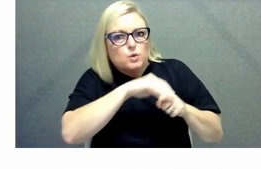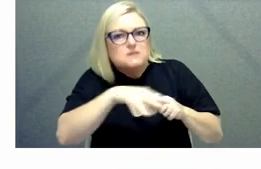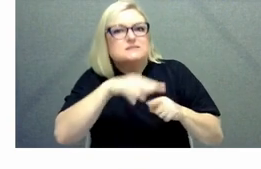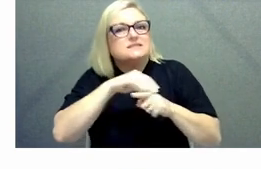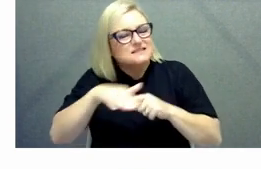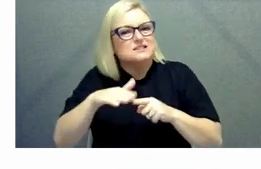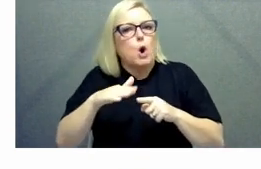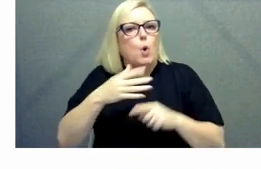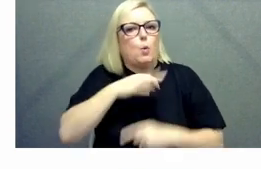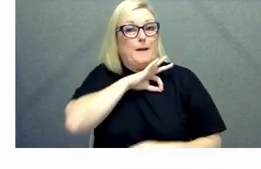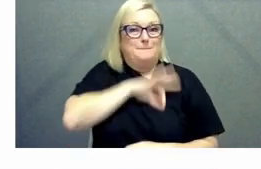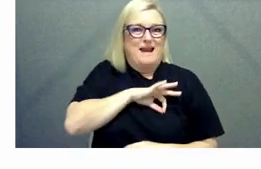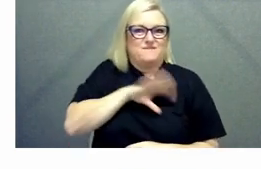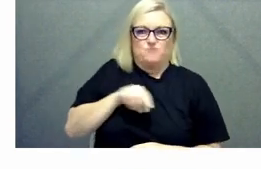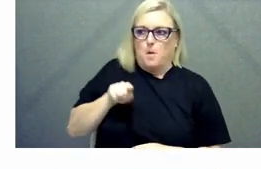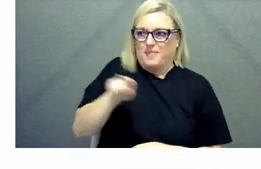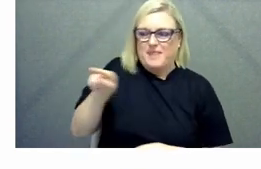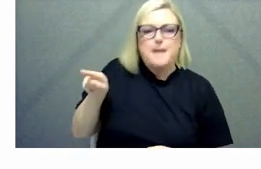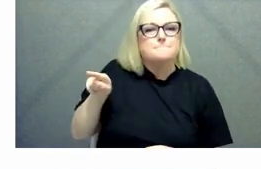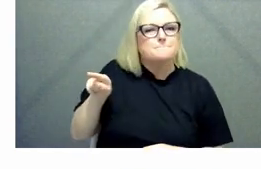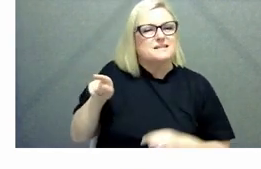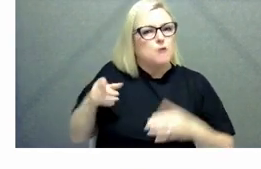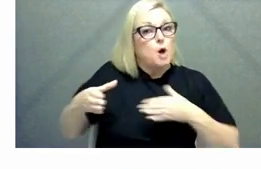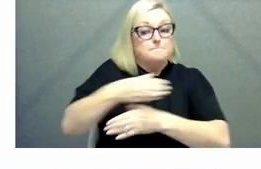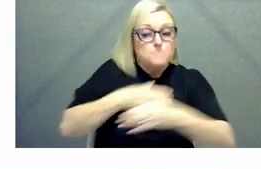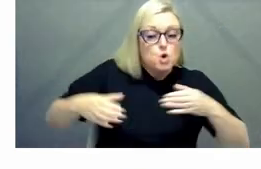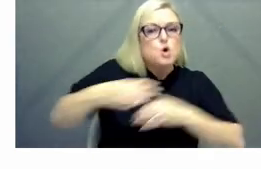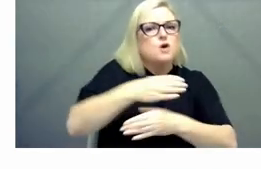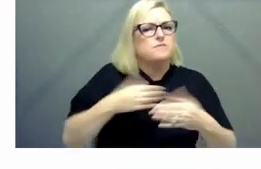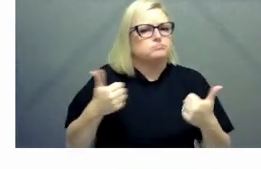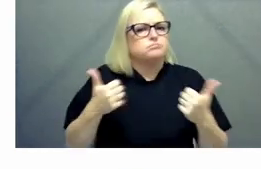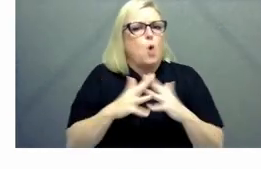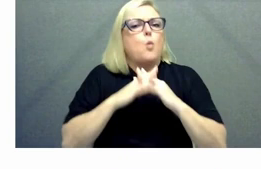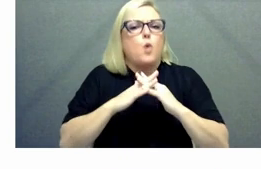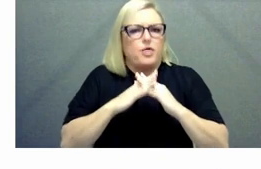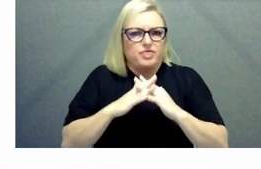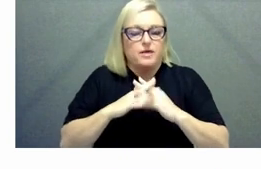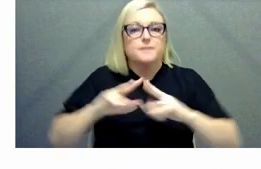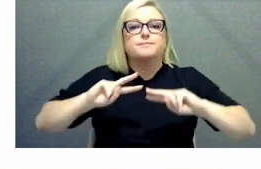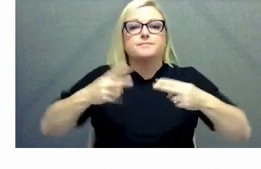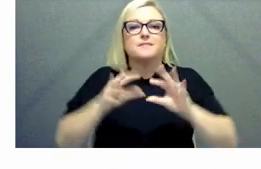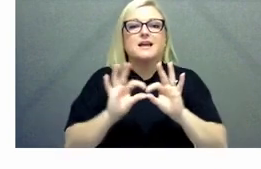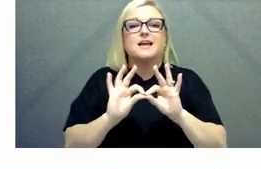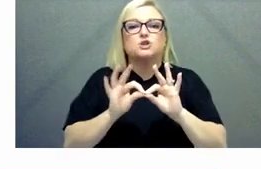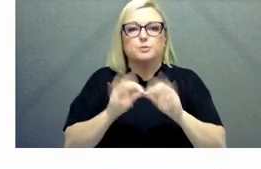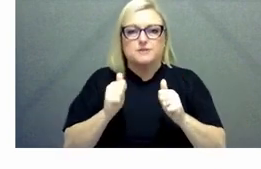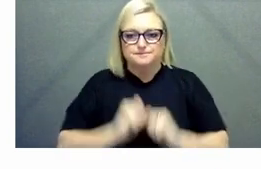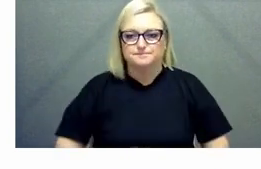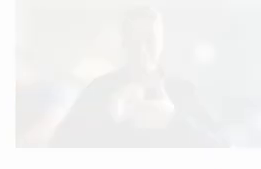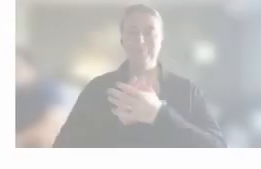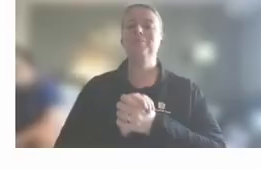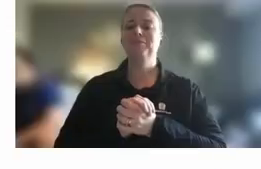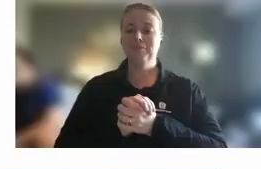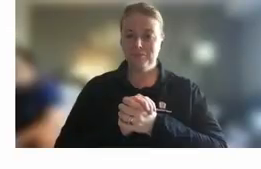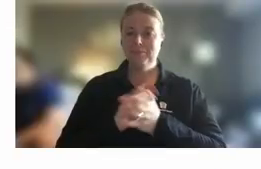for it but it doesn't it doesn't make it easy but it is something that you see the outcomes of on a daily basis too yeah sharing of merit lists is